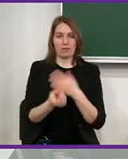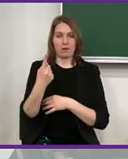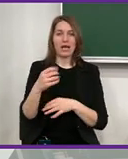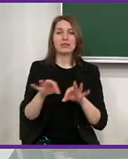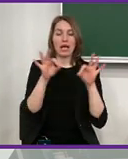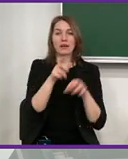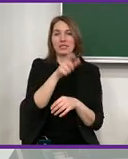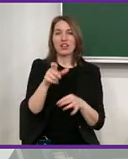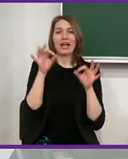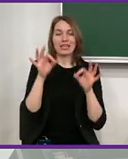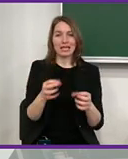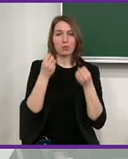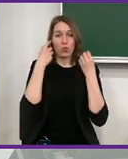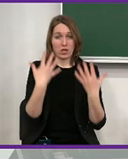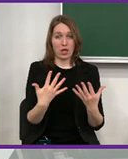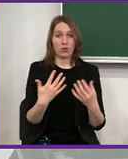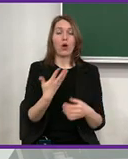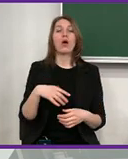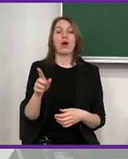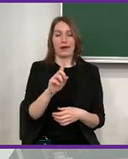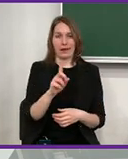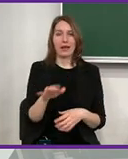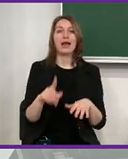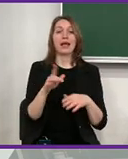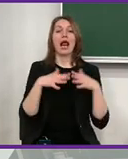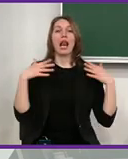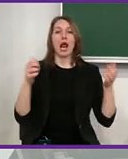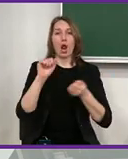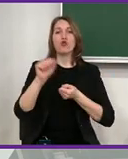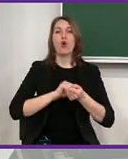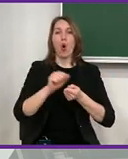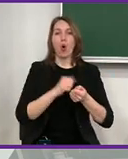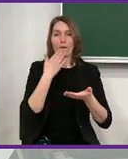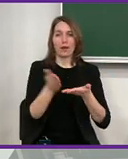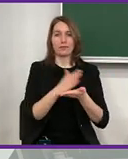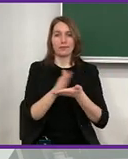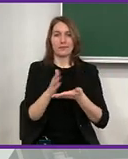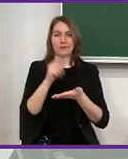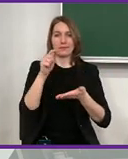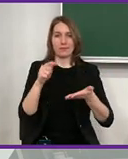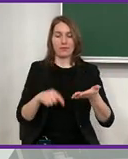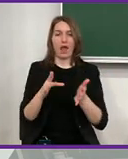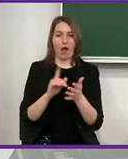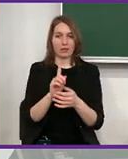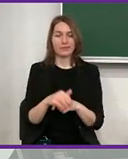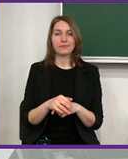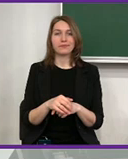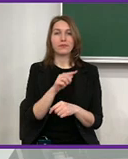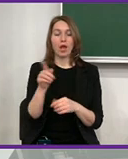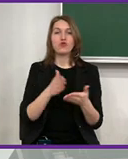human rights are? What concerns our operations? First, we have to identify human rights, and they are in